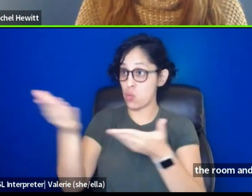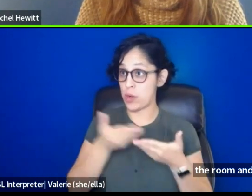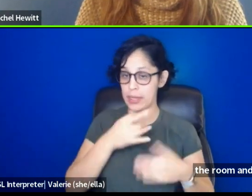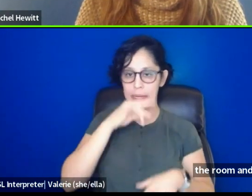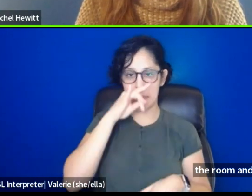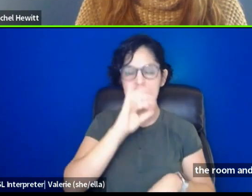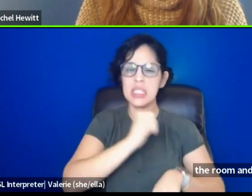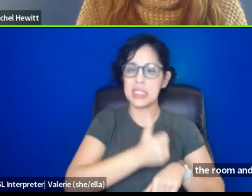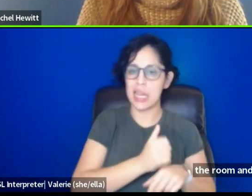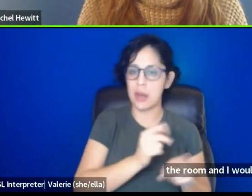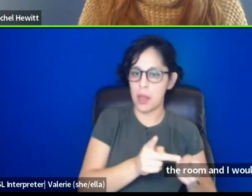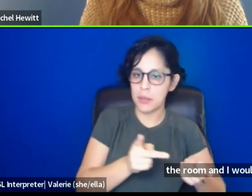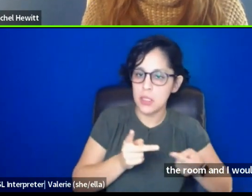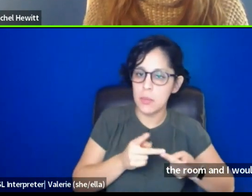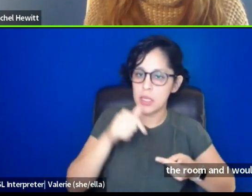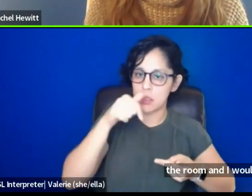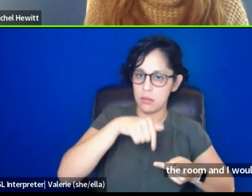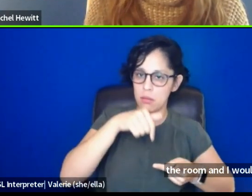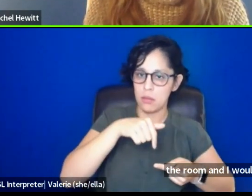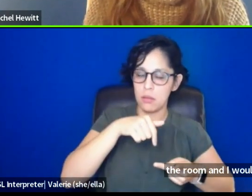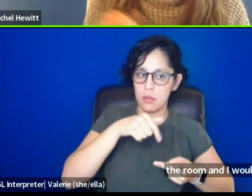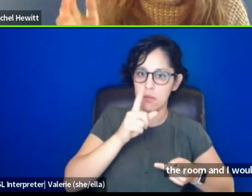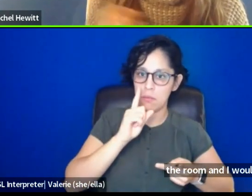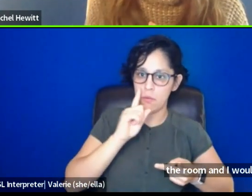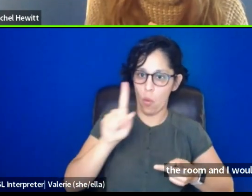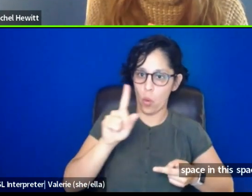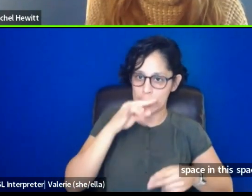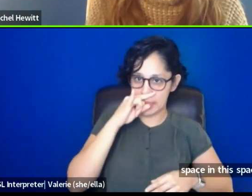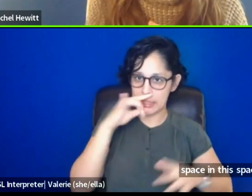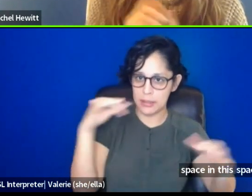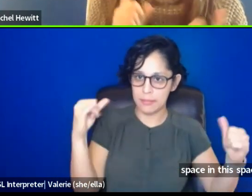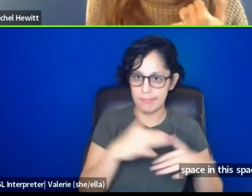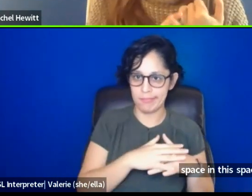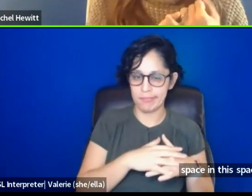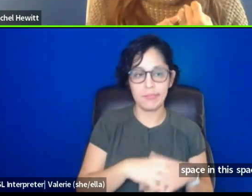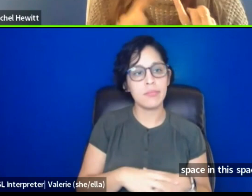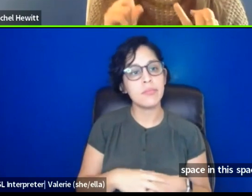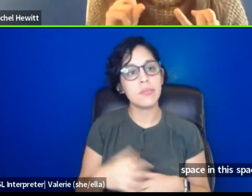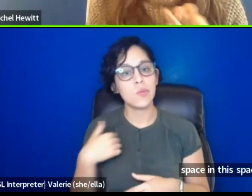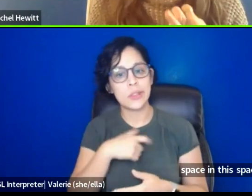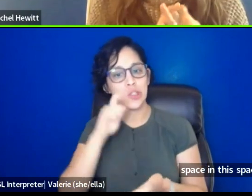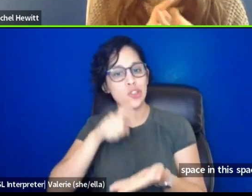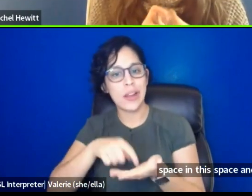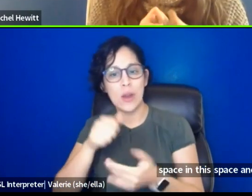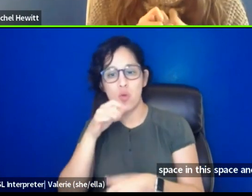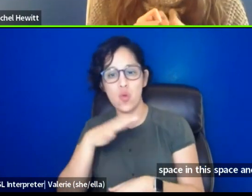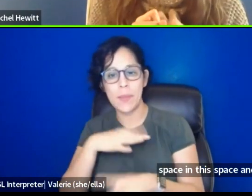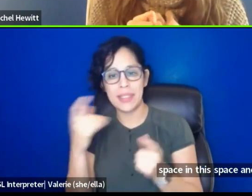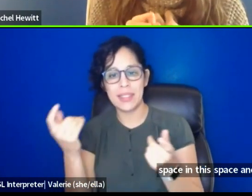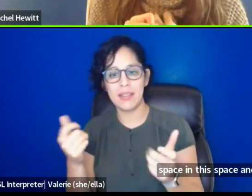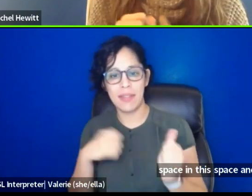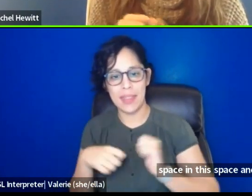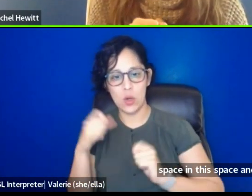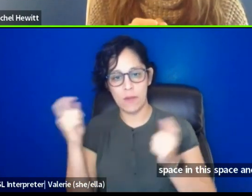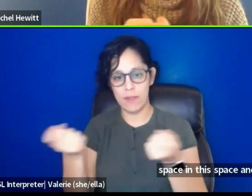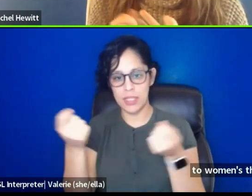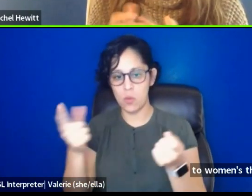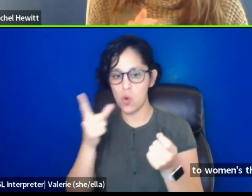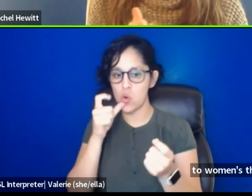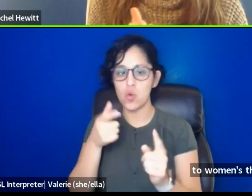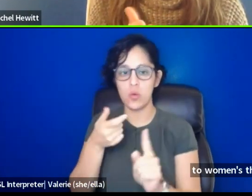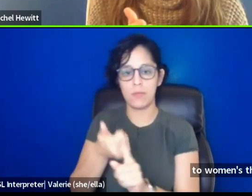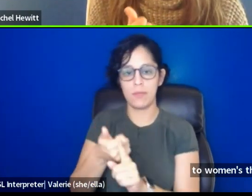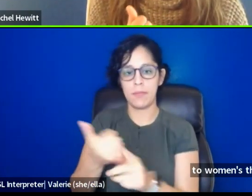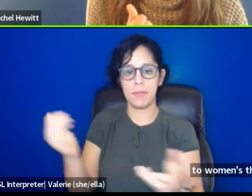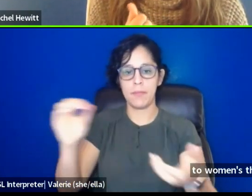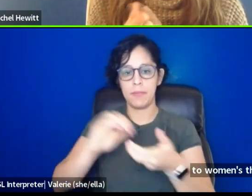in the space. And when we did that, um, huge shout out to women's theater festival who partnered with playmakers rep and, um, our